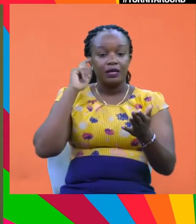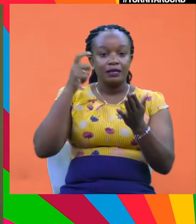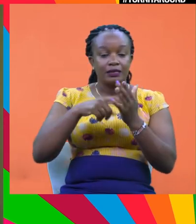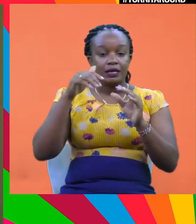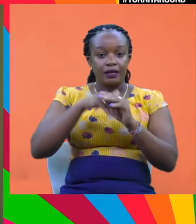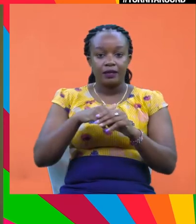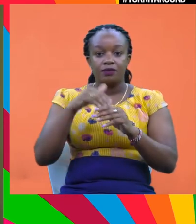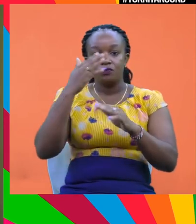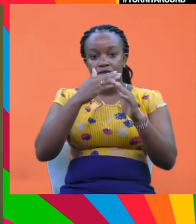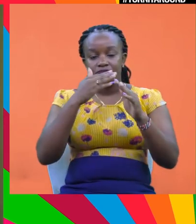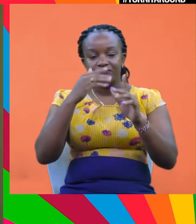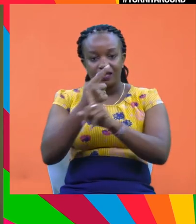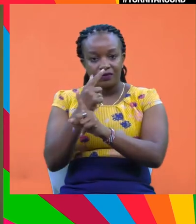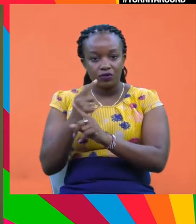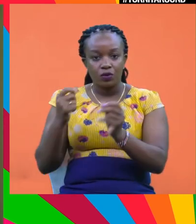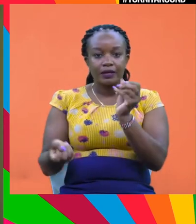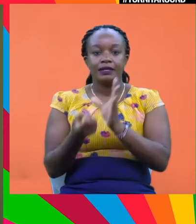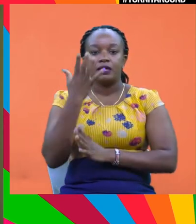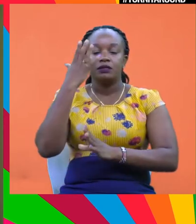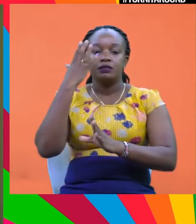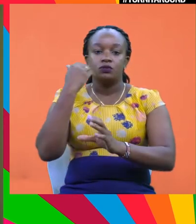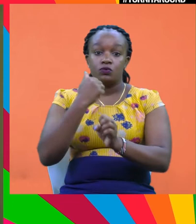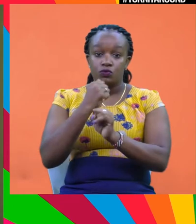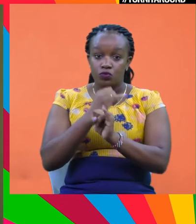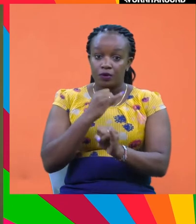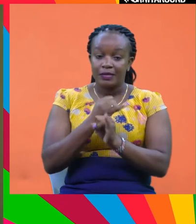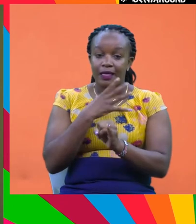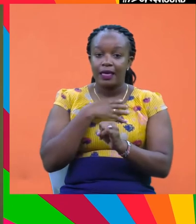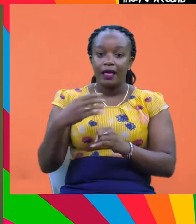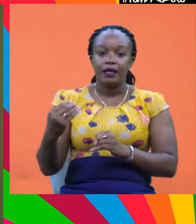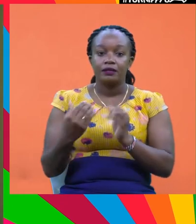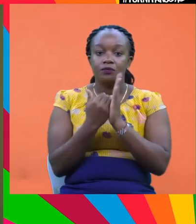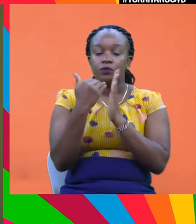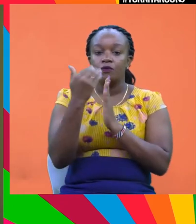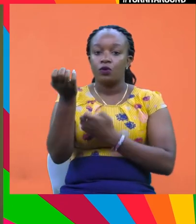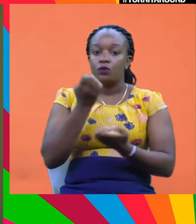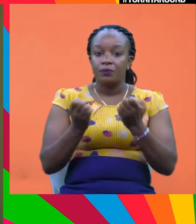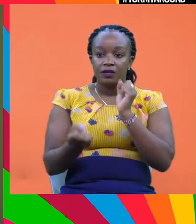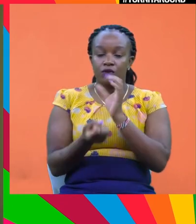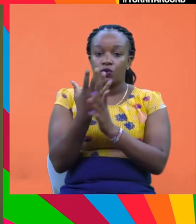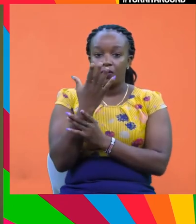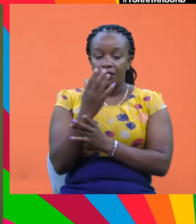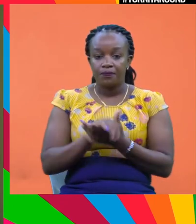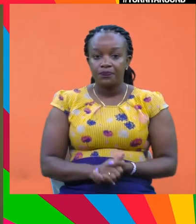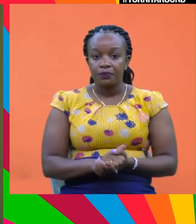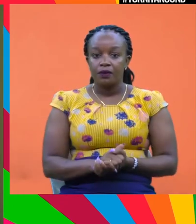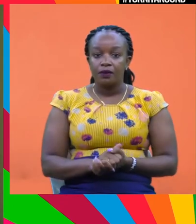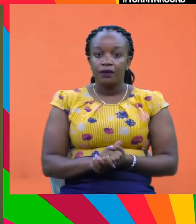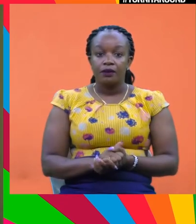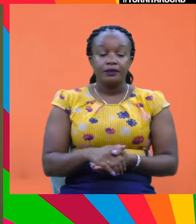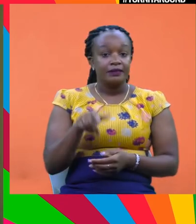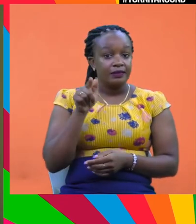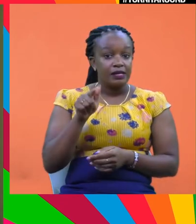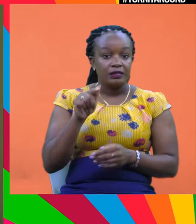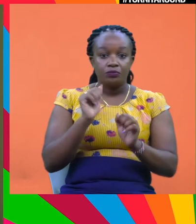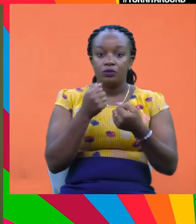prices, could create jobs and lift economic growth. The public sector alone will not be able to stem